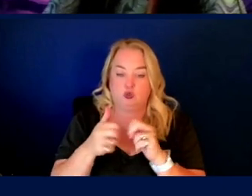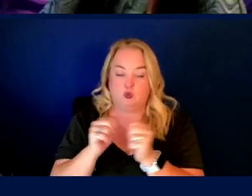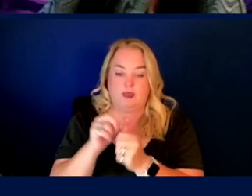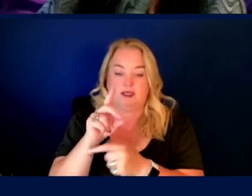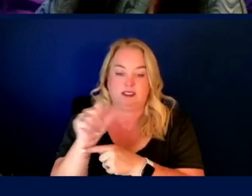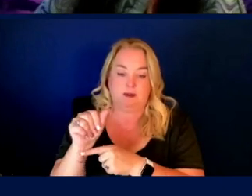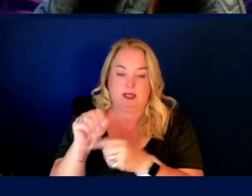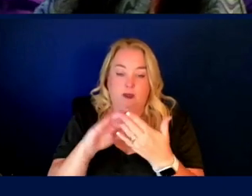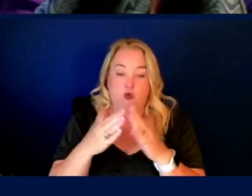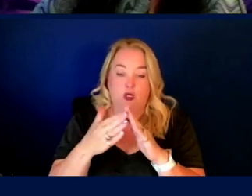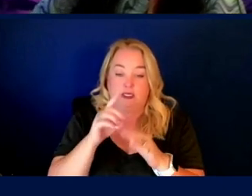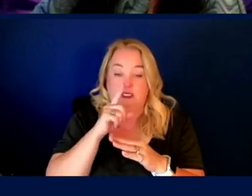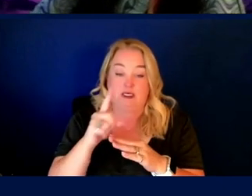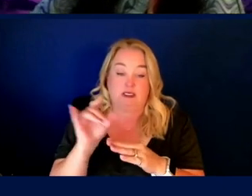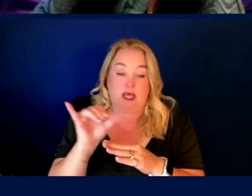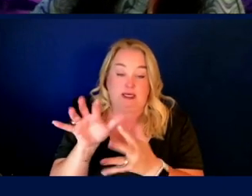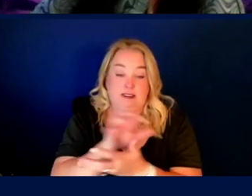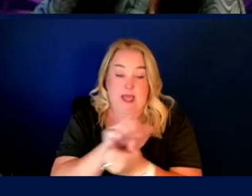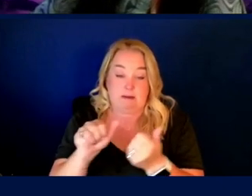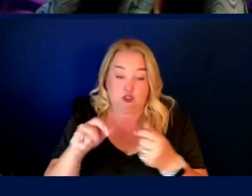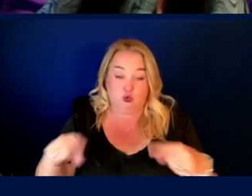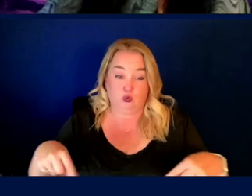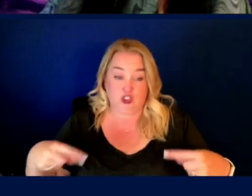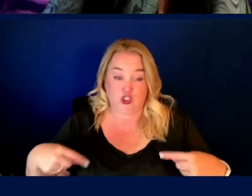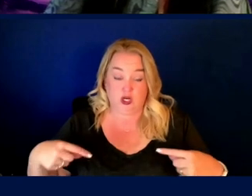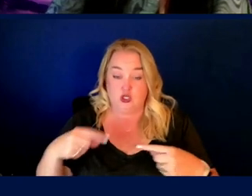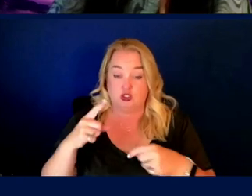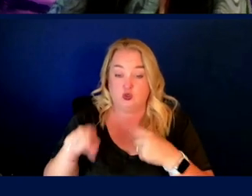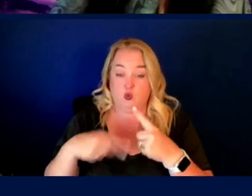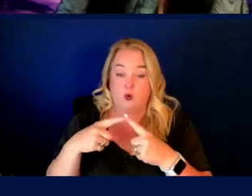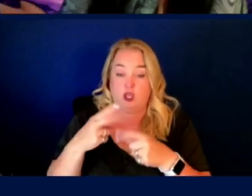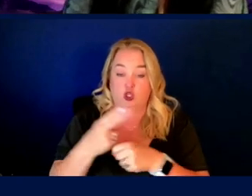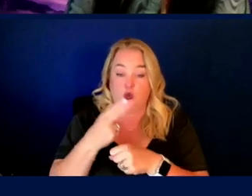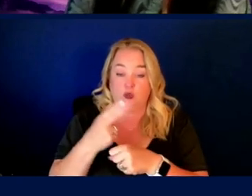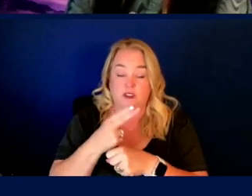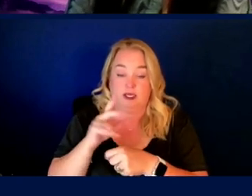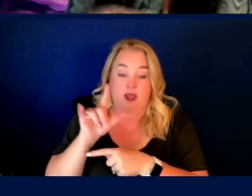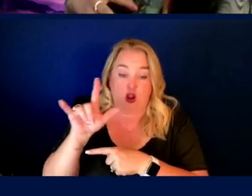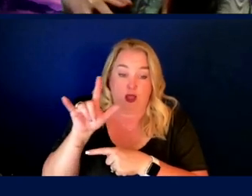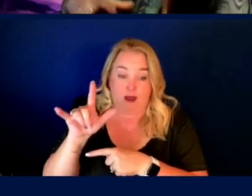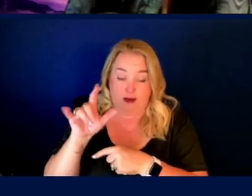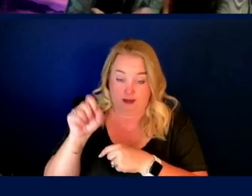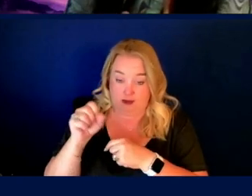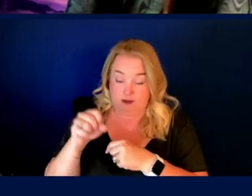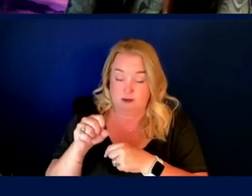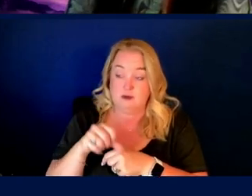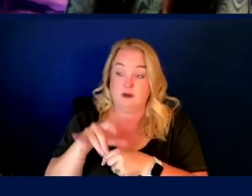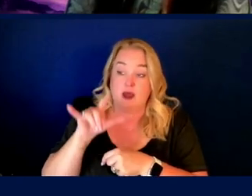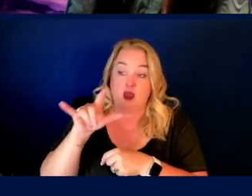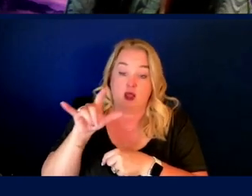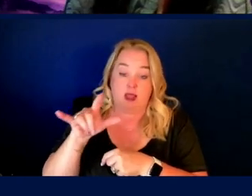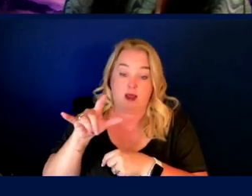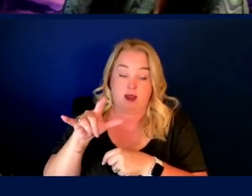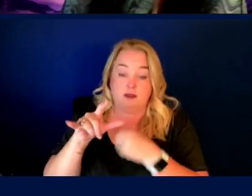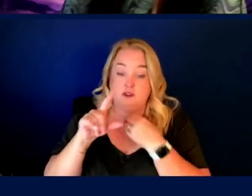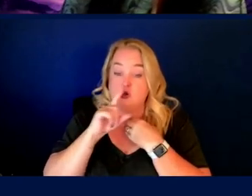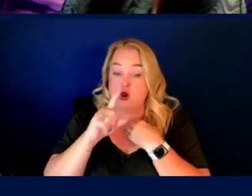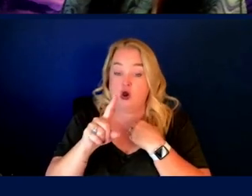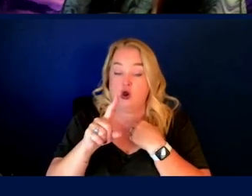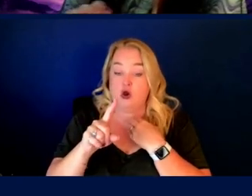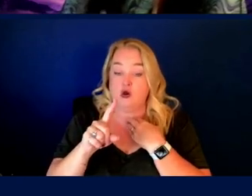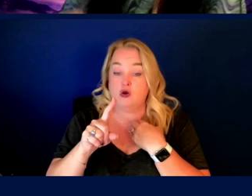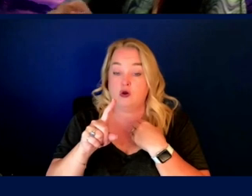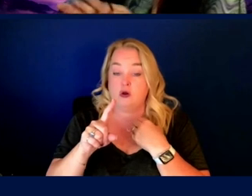as damage to wheelchairs when, uh, using, using airplanes, you know, airlines were in the U S, uh, required to start reporting